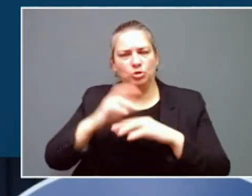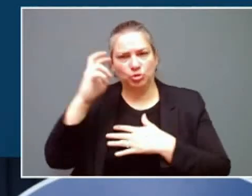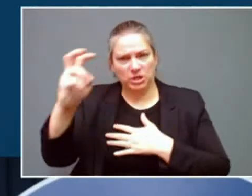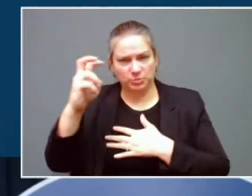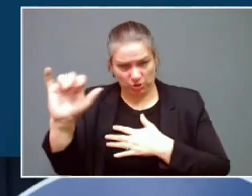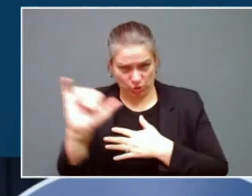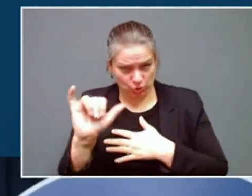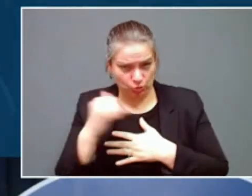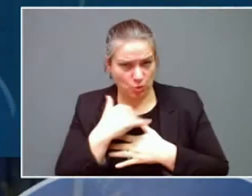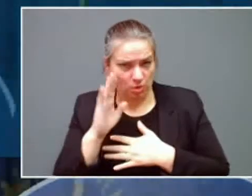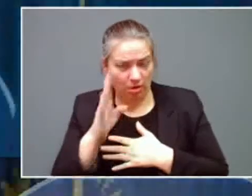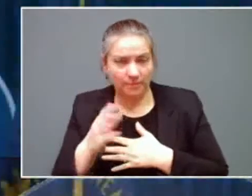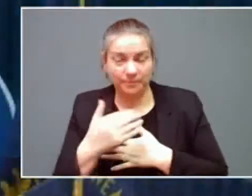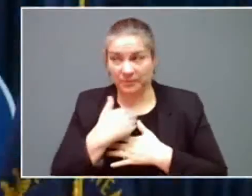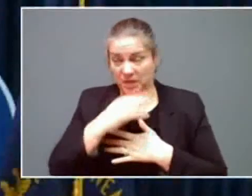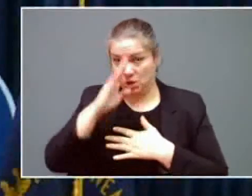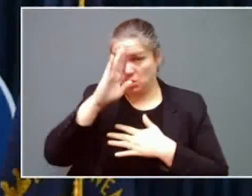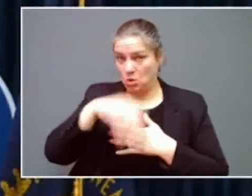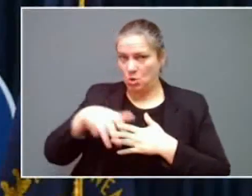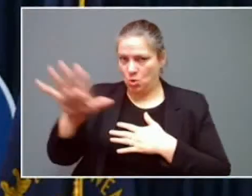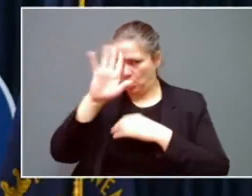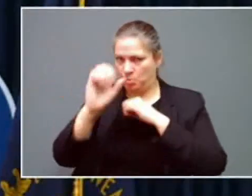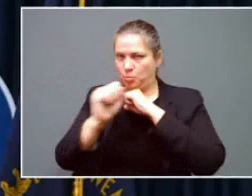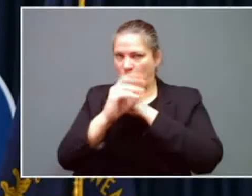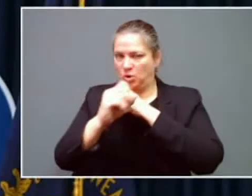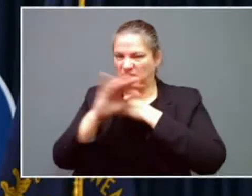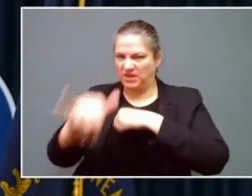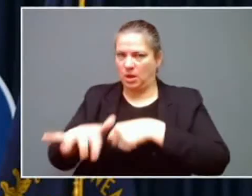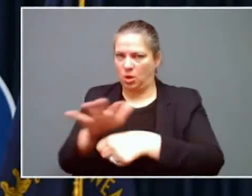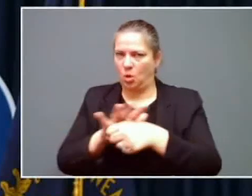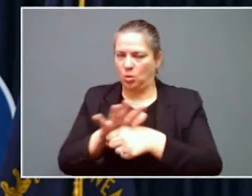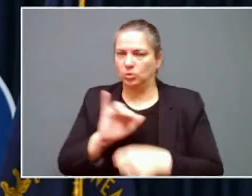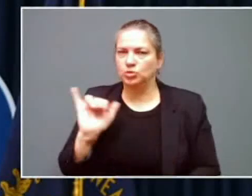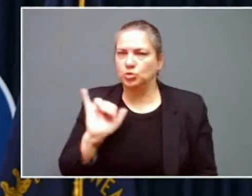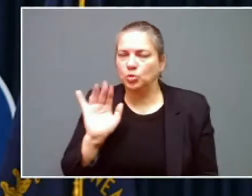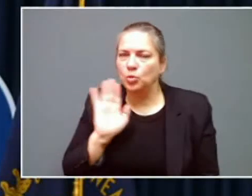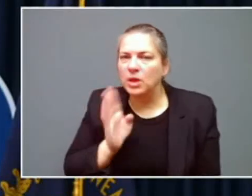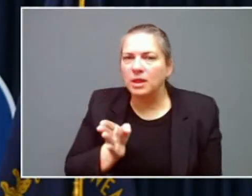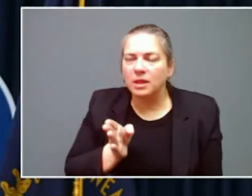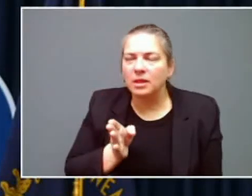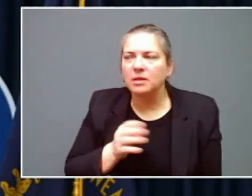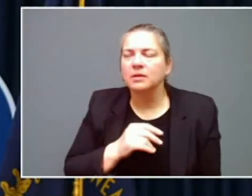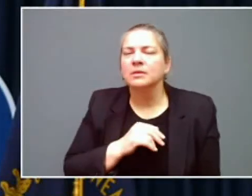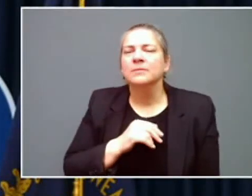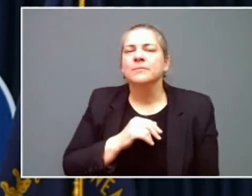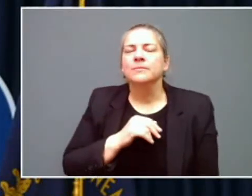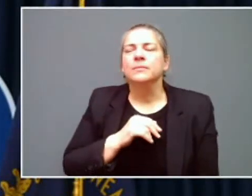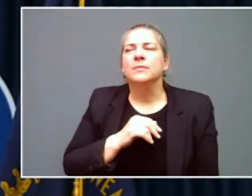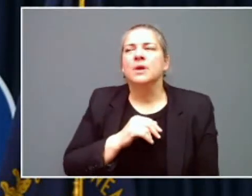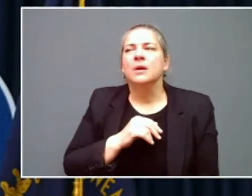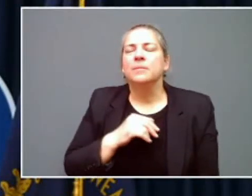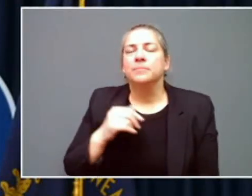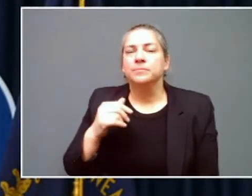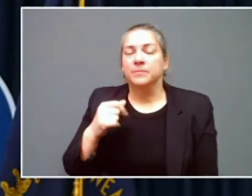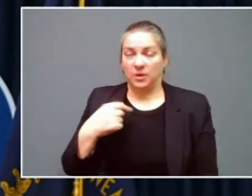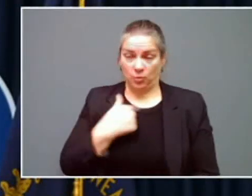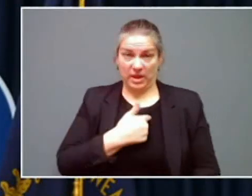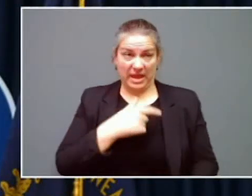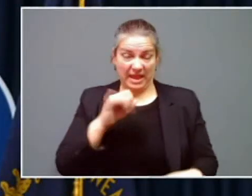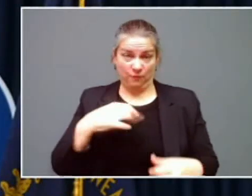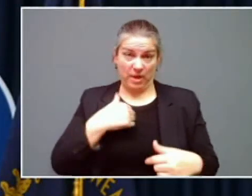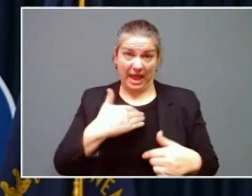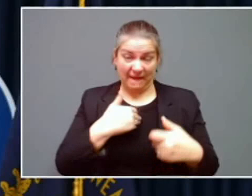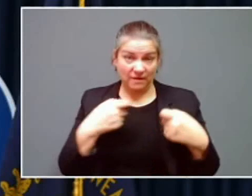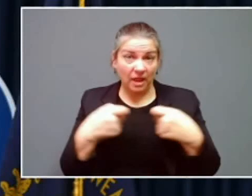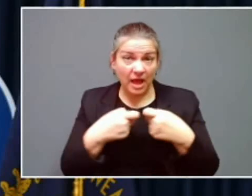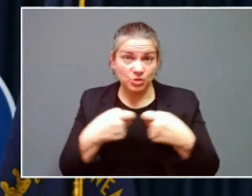I know it will be broadcast locally as well. And provided that we have the power to broadcast, I'm going to